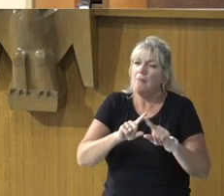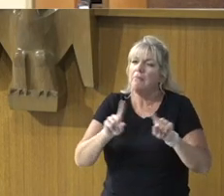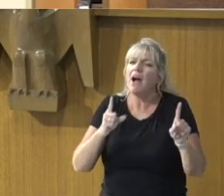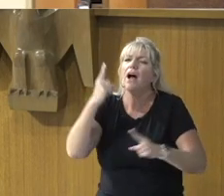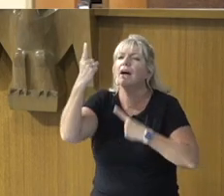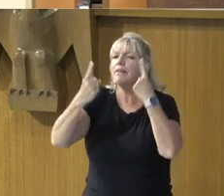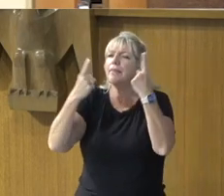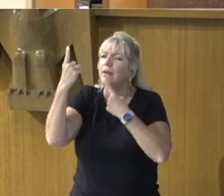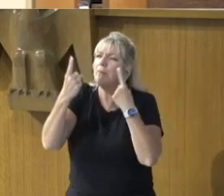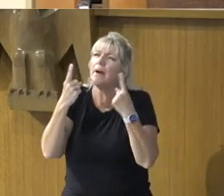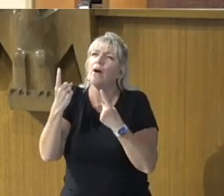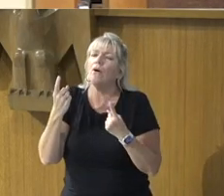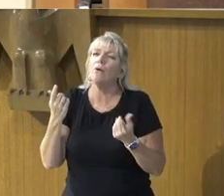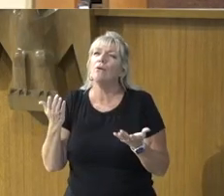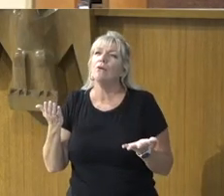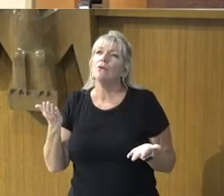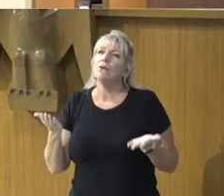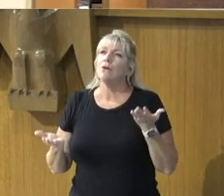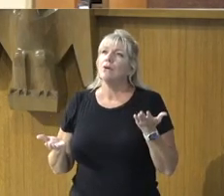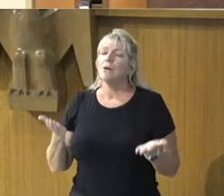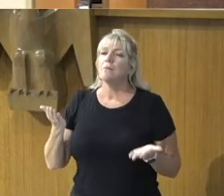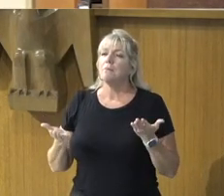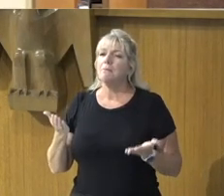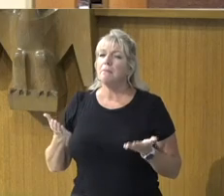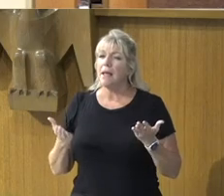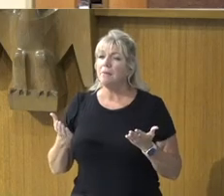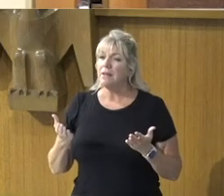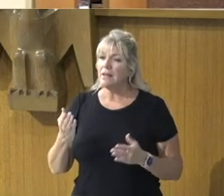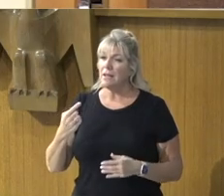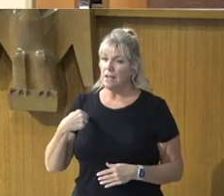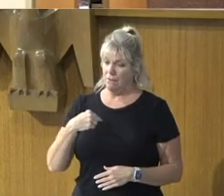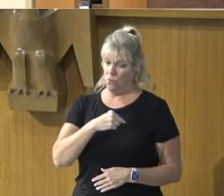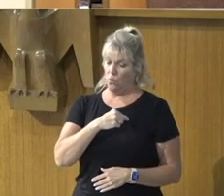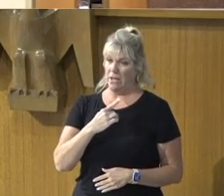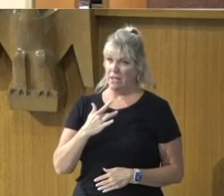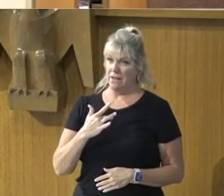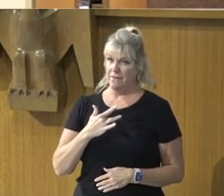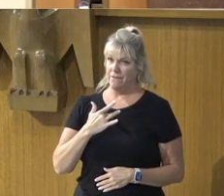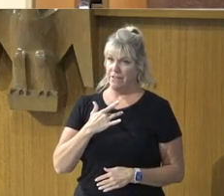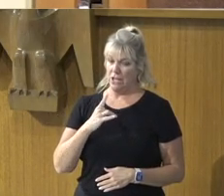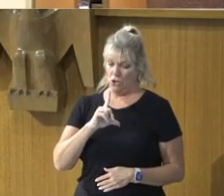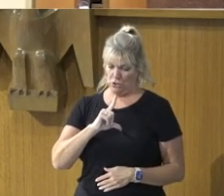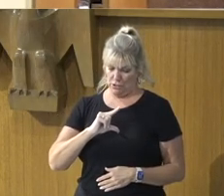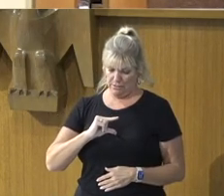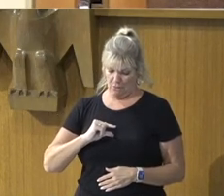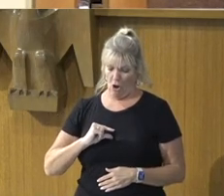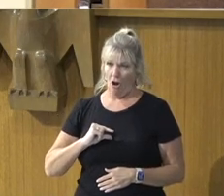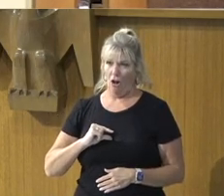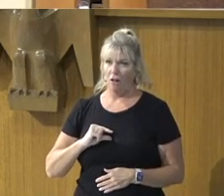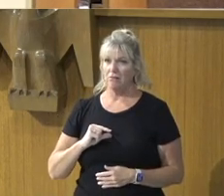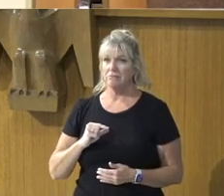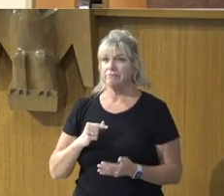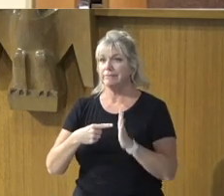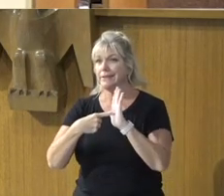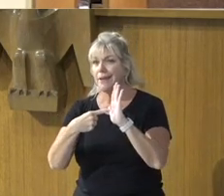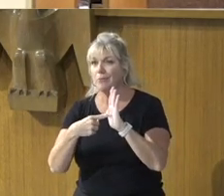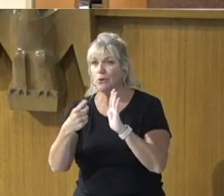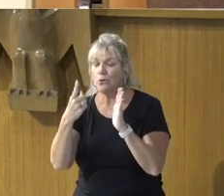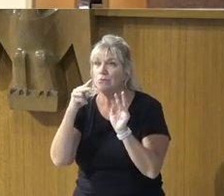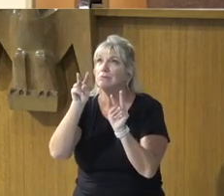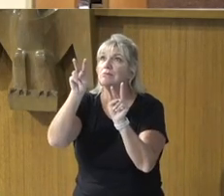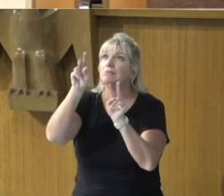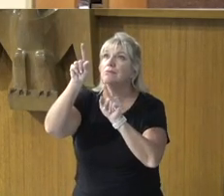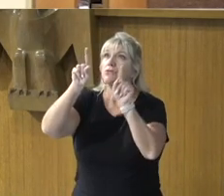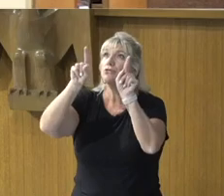Perhaps feeling, A bit small, After looking up, At the stars one night, And then not,